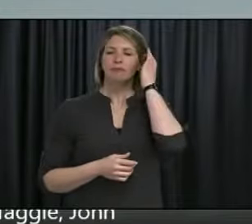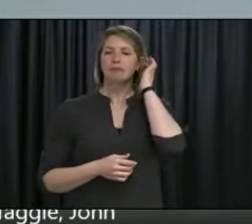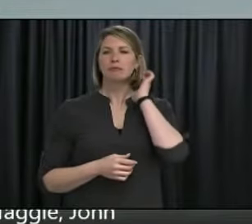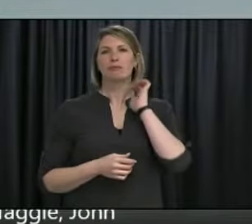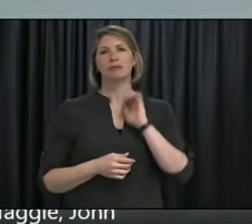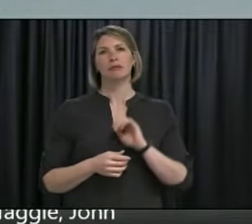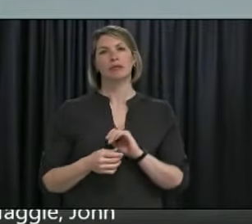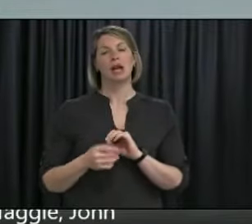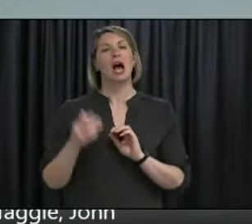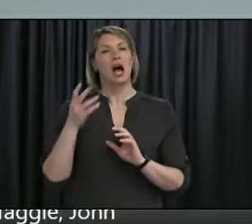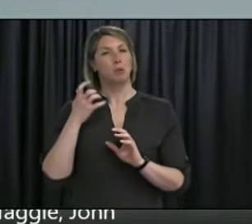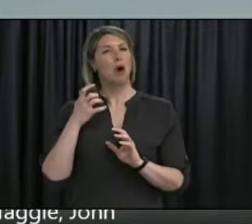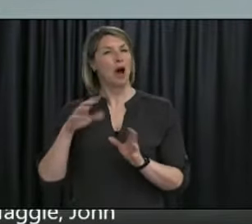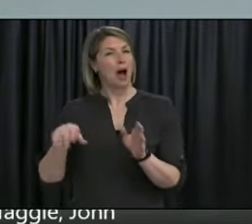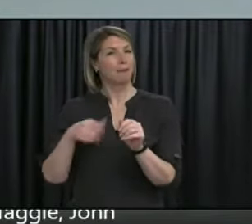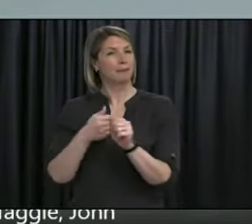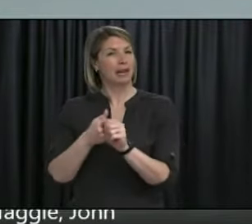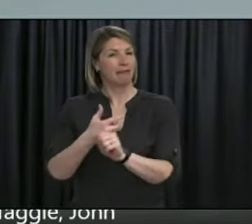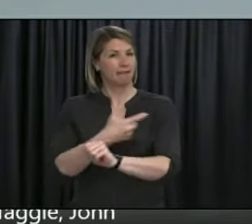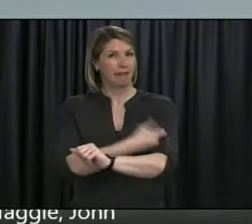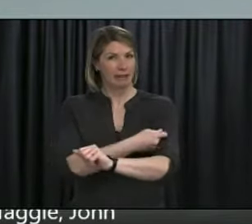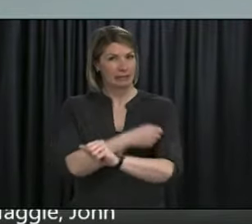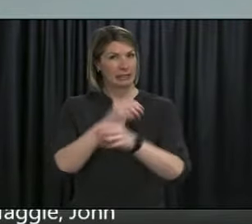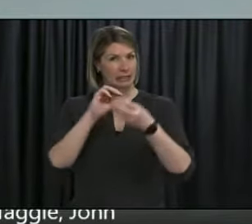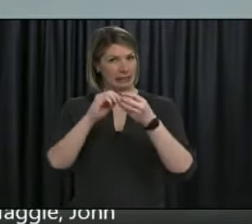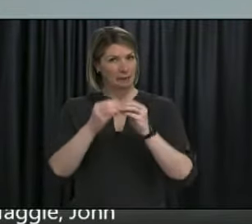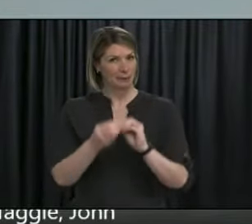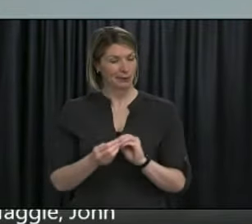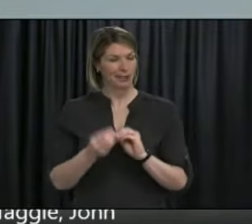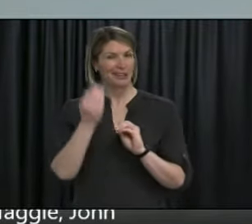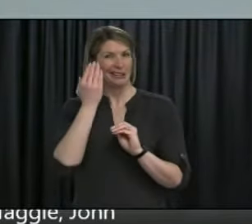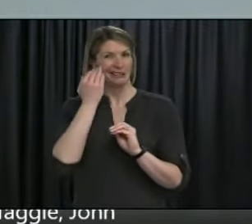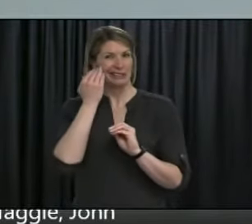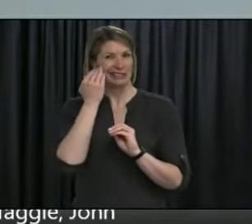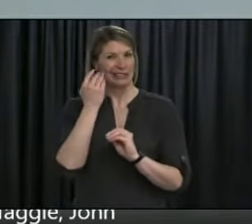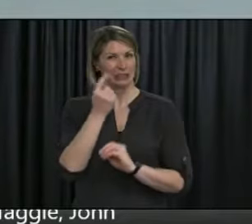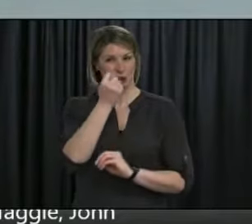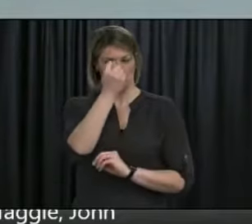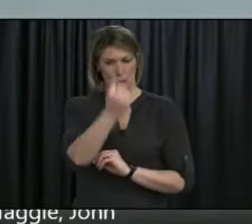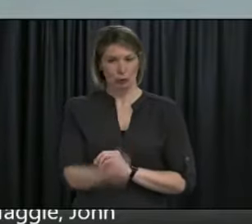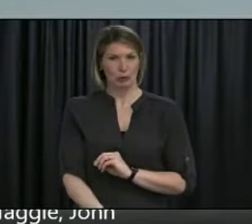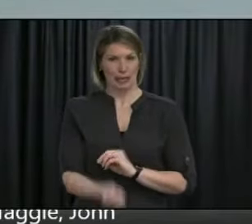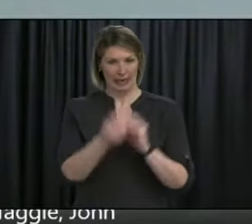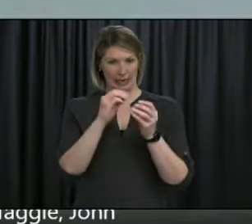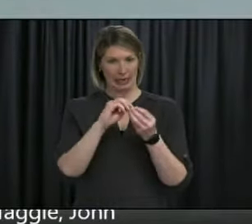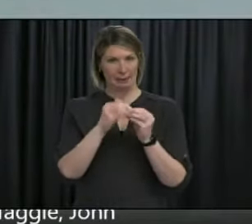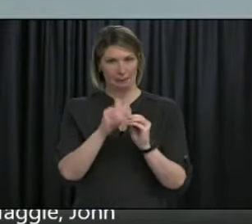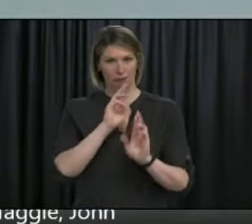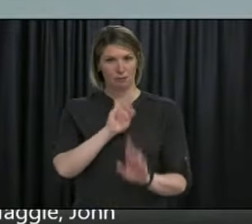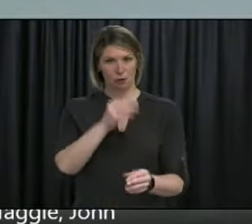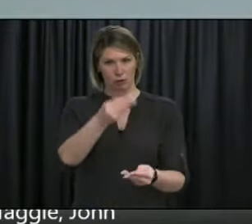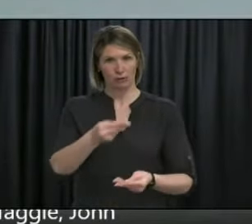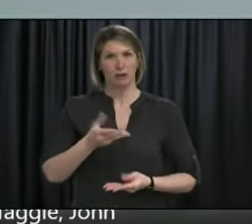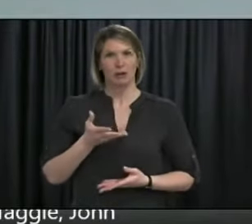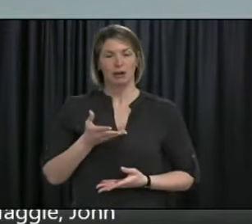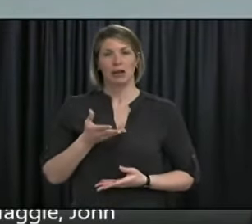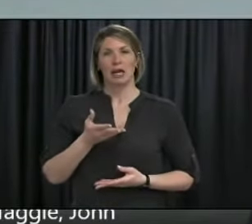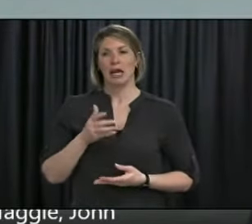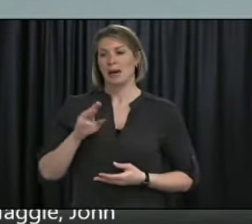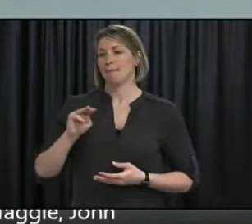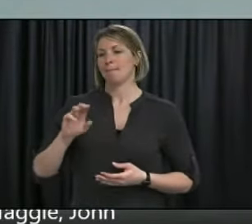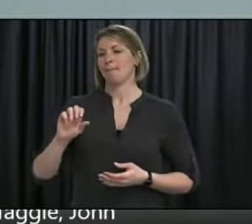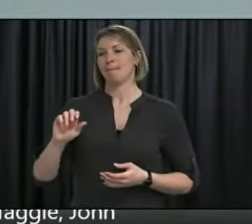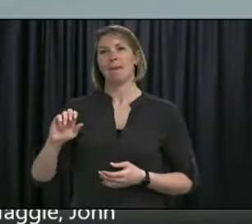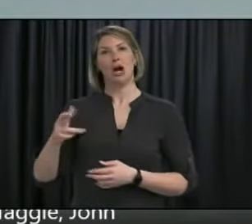update on vaccine as of our report, which is compiled on a weekly basis of the morning of the 29th. We've